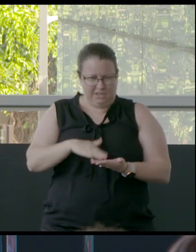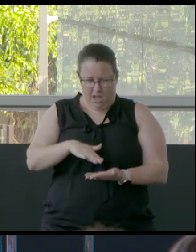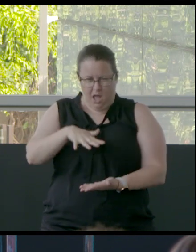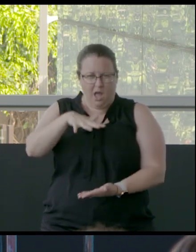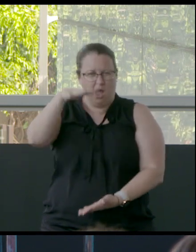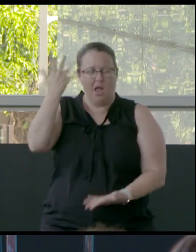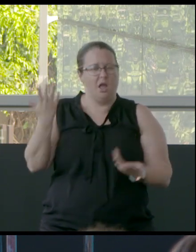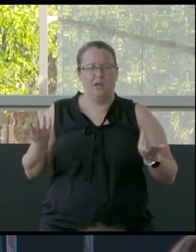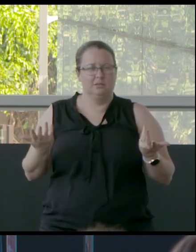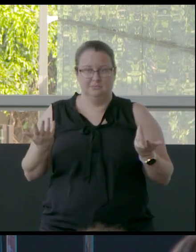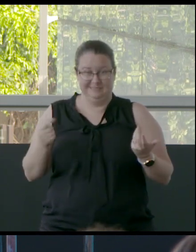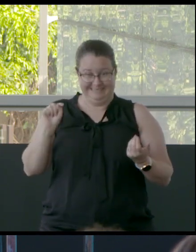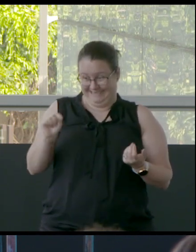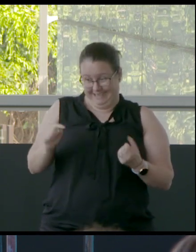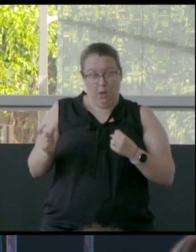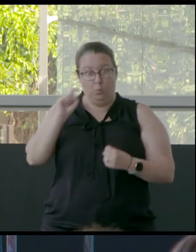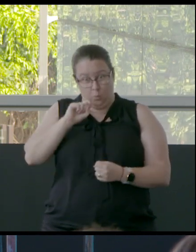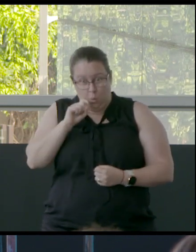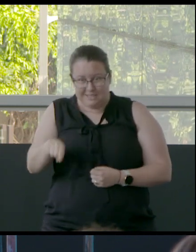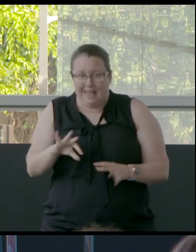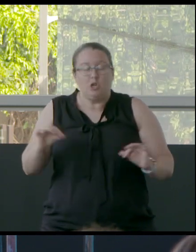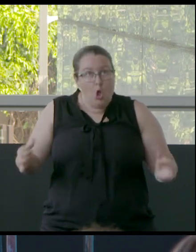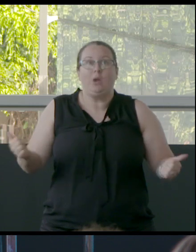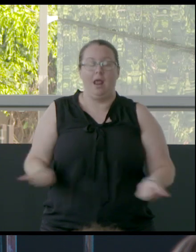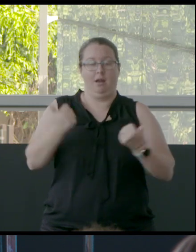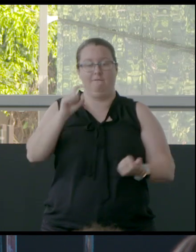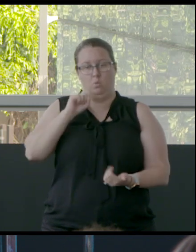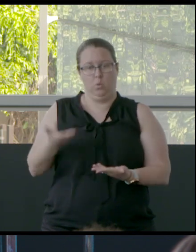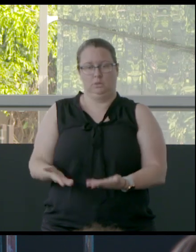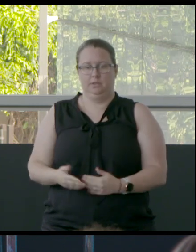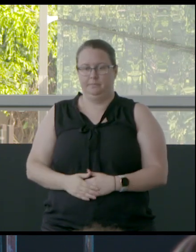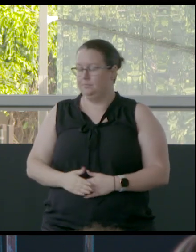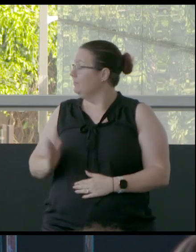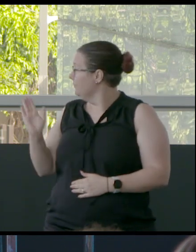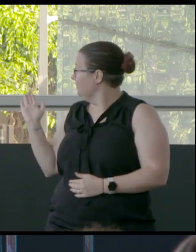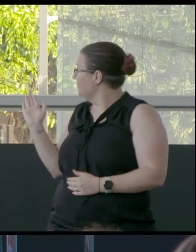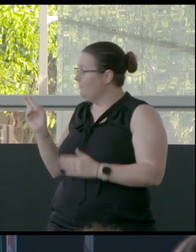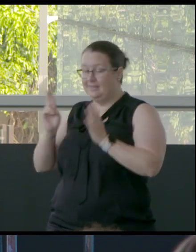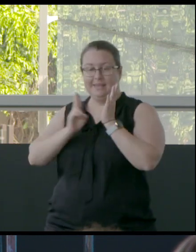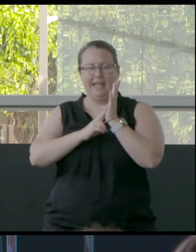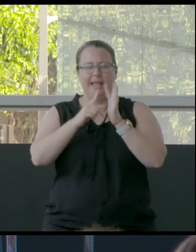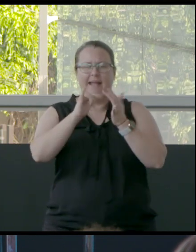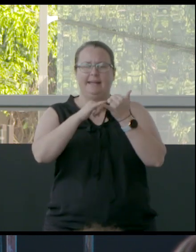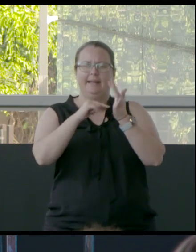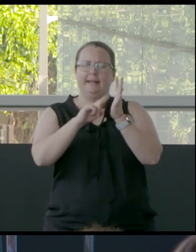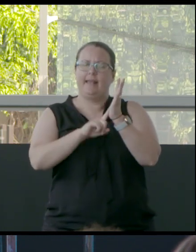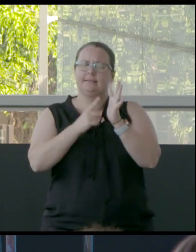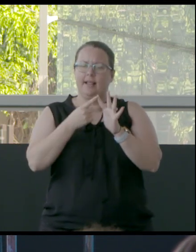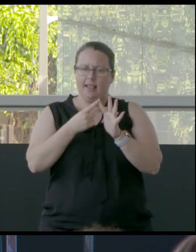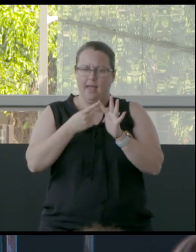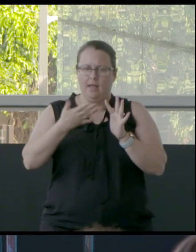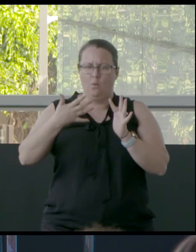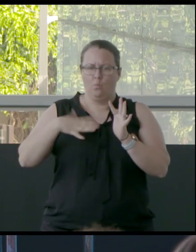water and lack of. Well, I think Nestle wanted to take